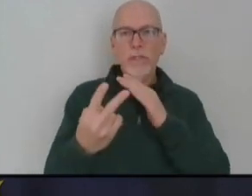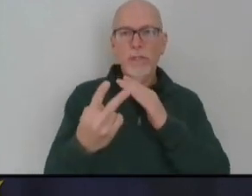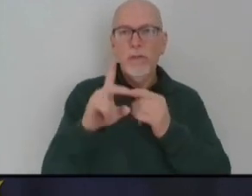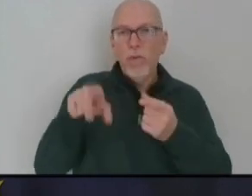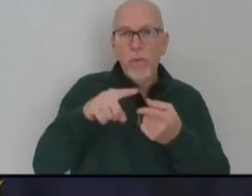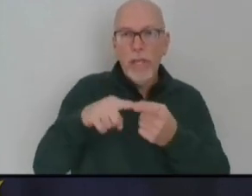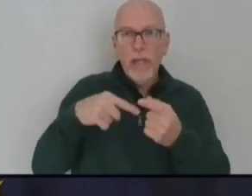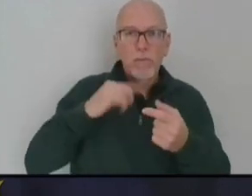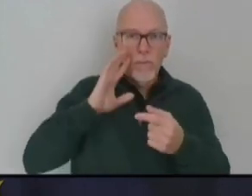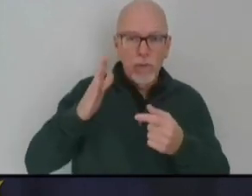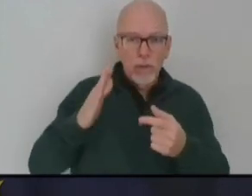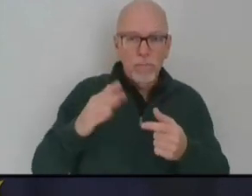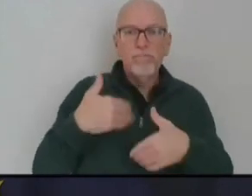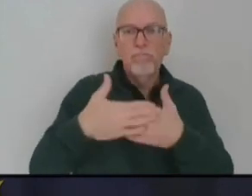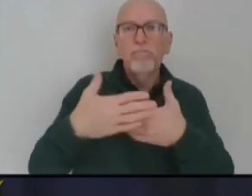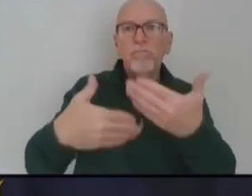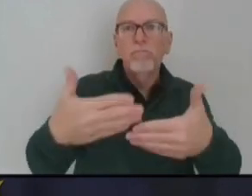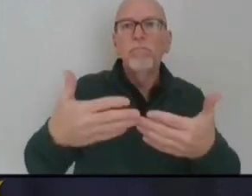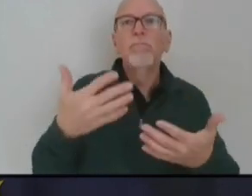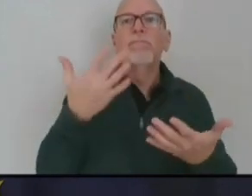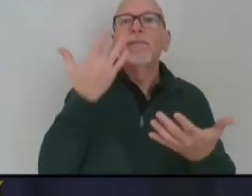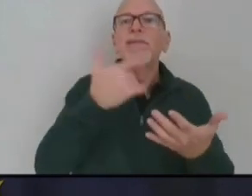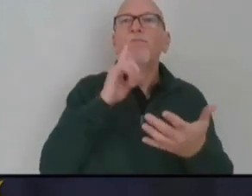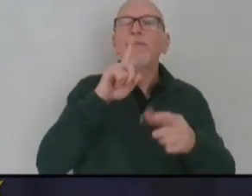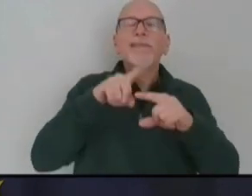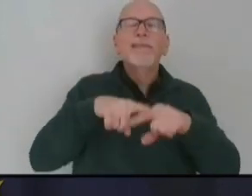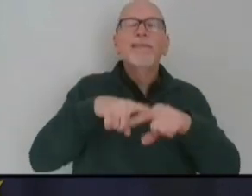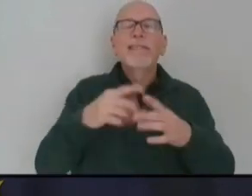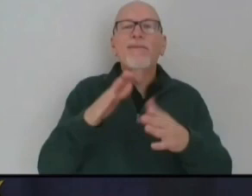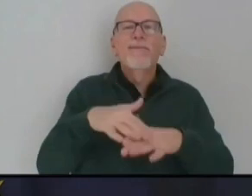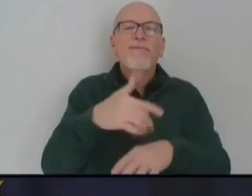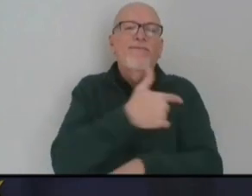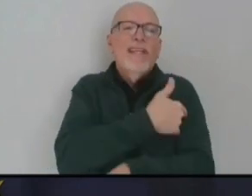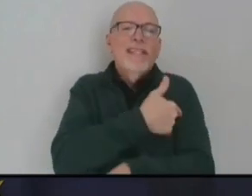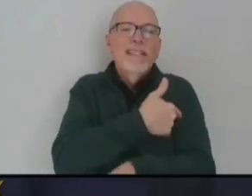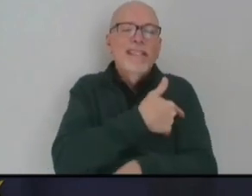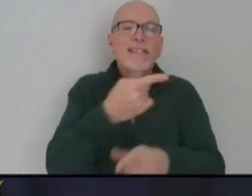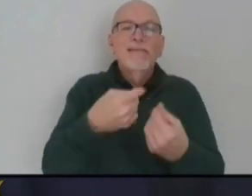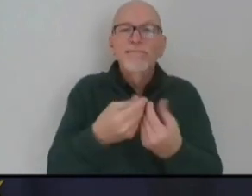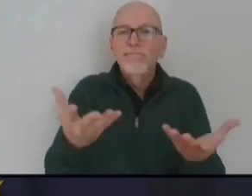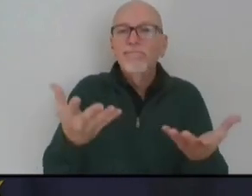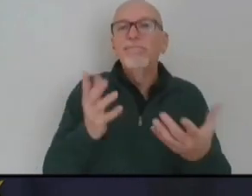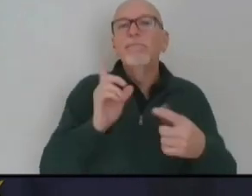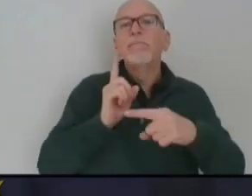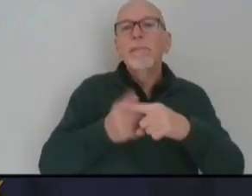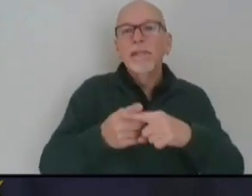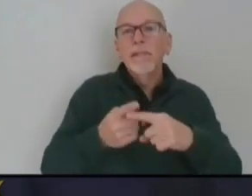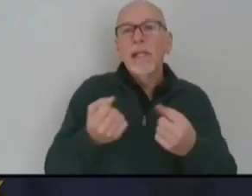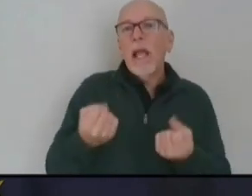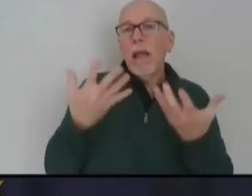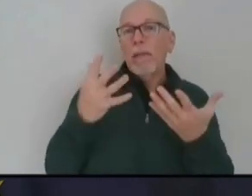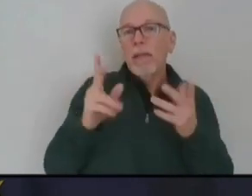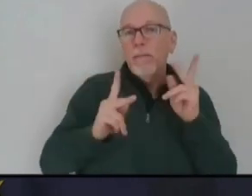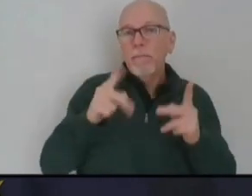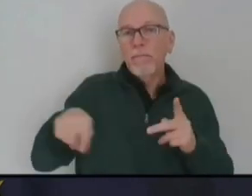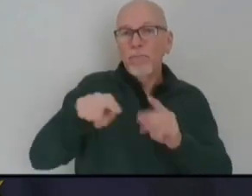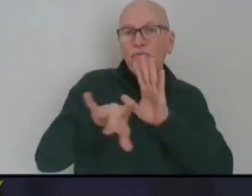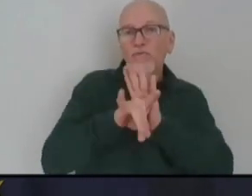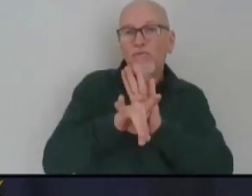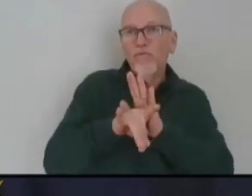into the next phase, because it will depend, like I said, on vaccine supplies, as well as how many Hoosiers choose to get the vaccine.